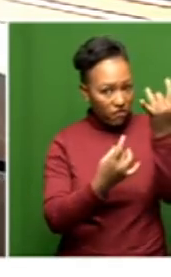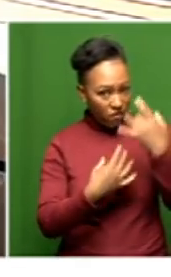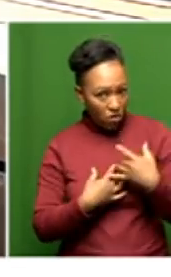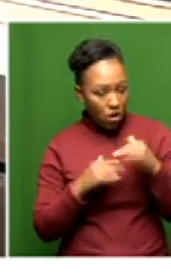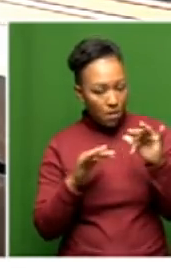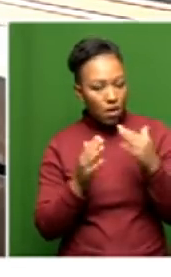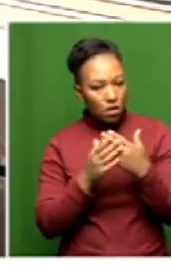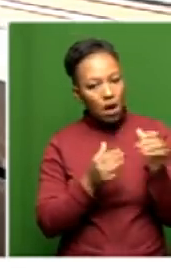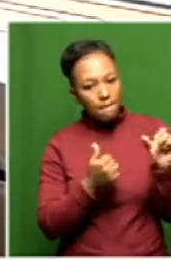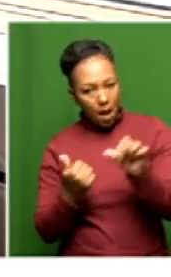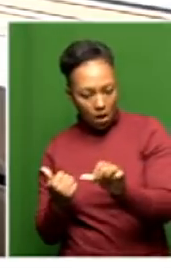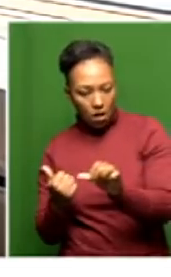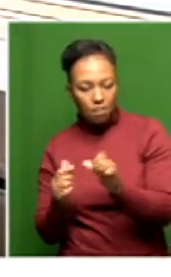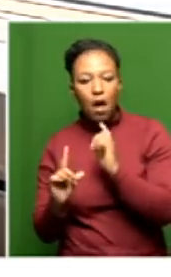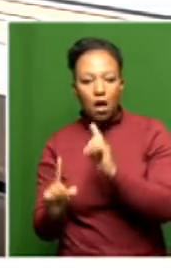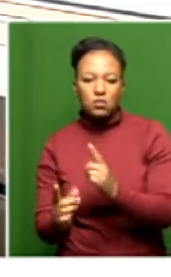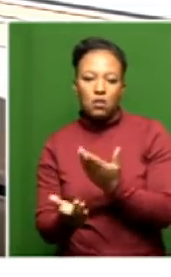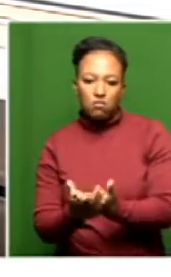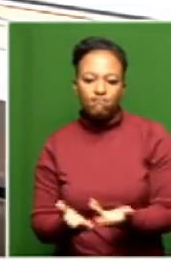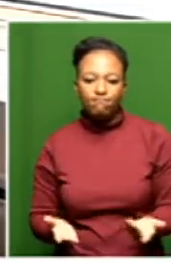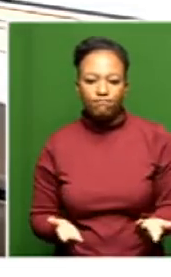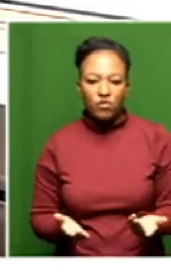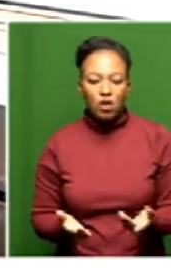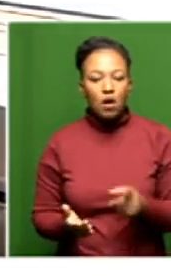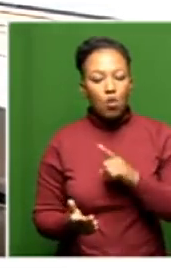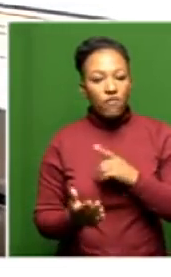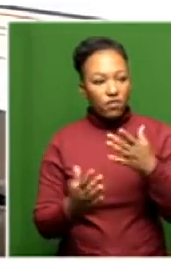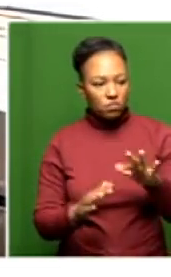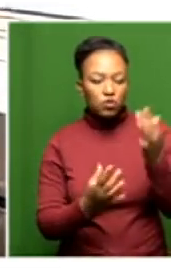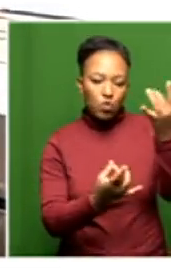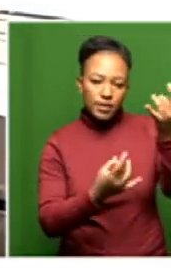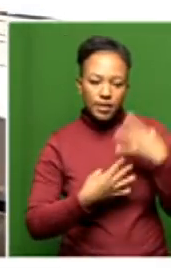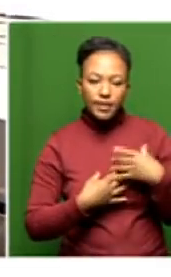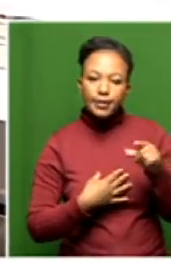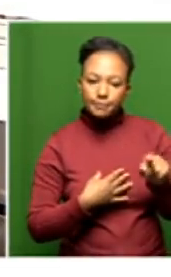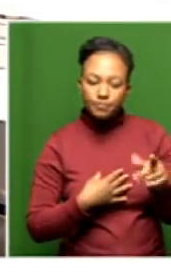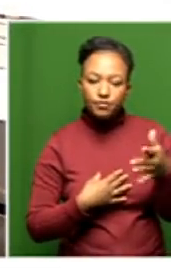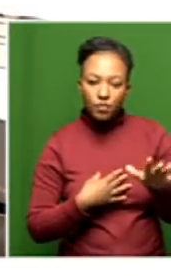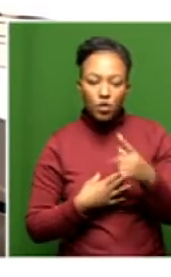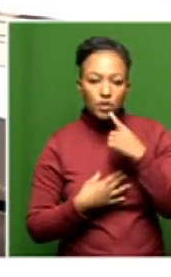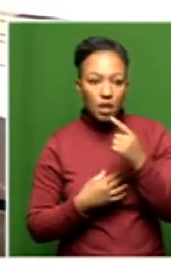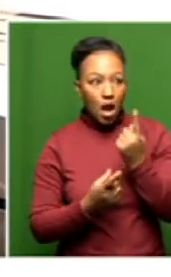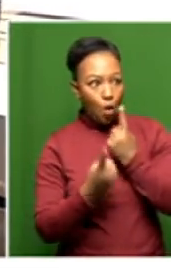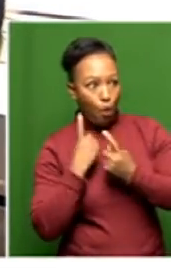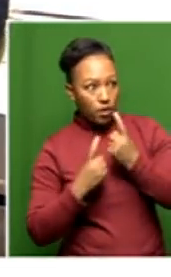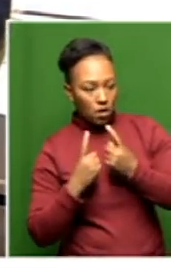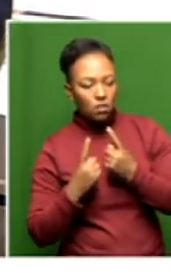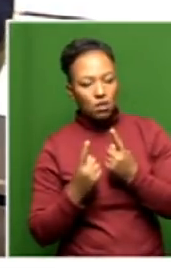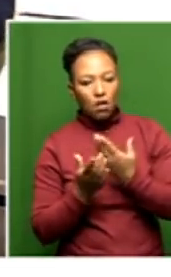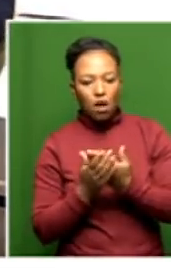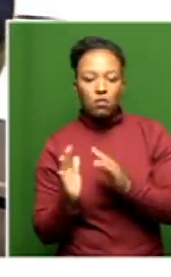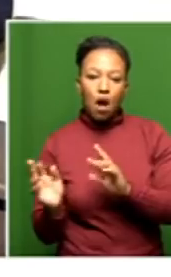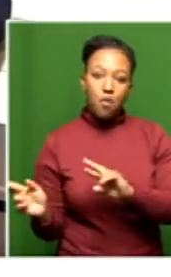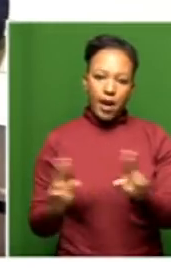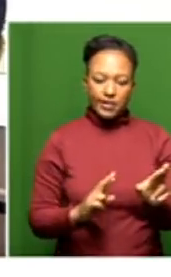your people can come back to me, I will get the answers for this. But if you had indicated to me that this would be a line of questioning, I would have prepared myself